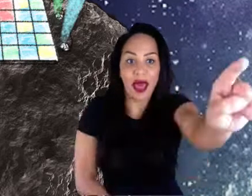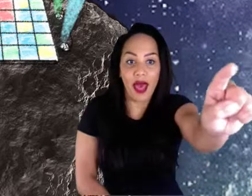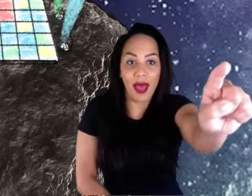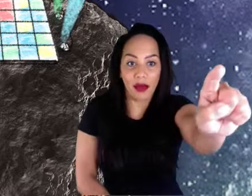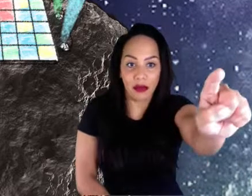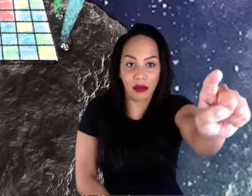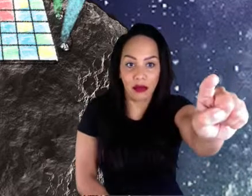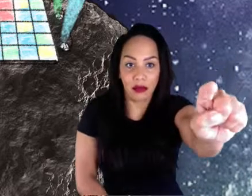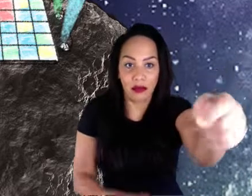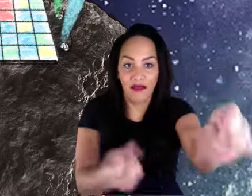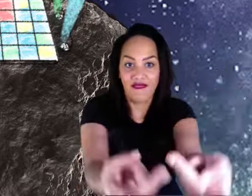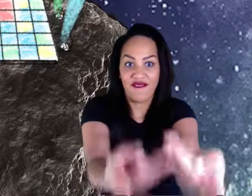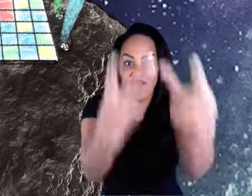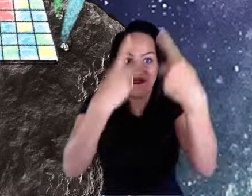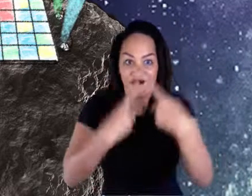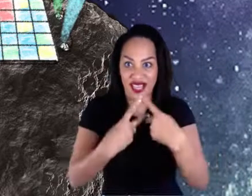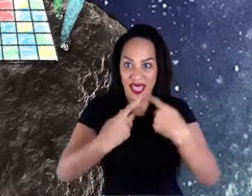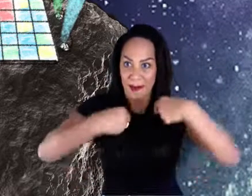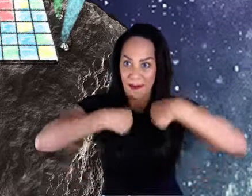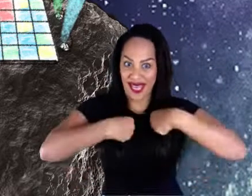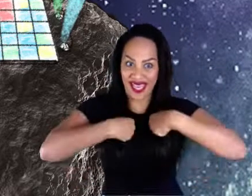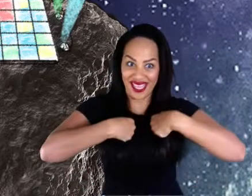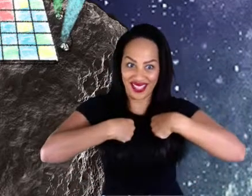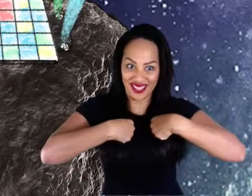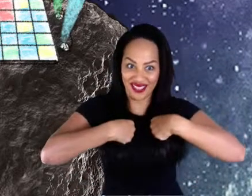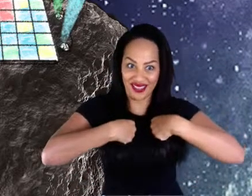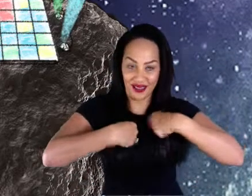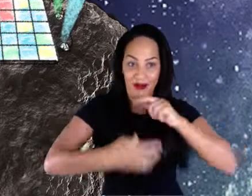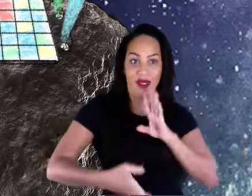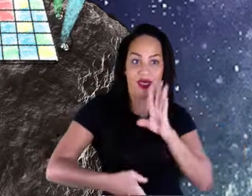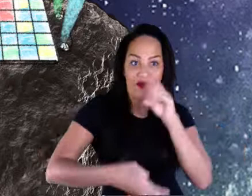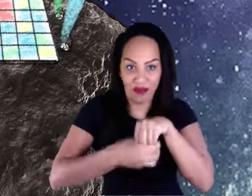Any questions? Great. One, two, three.